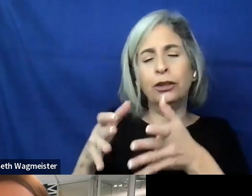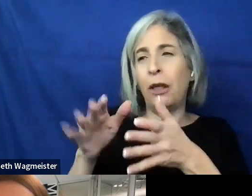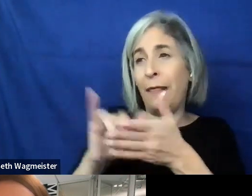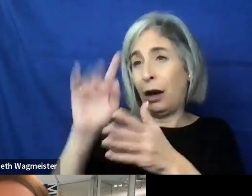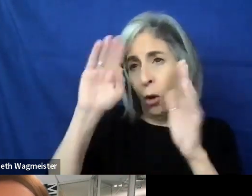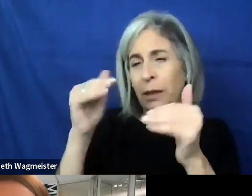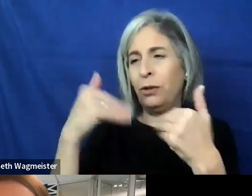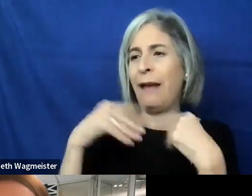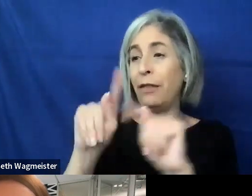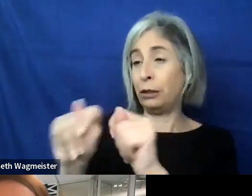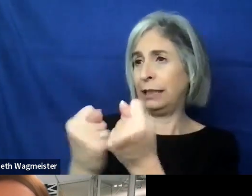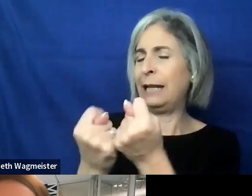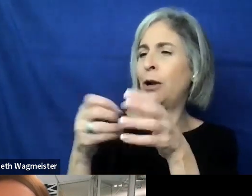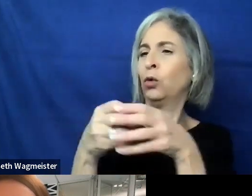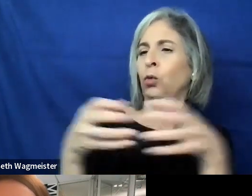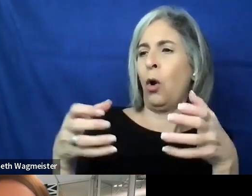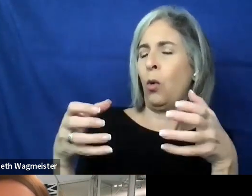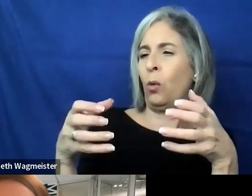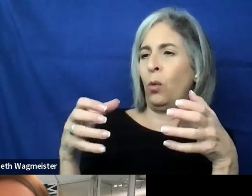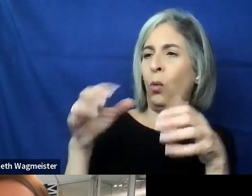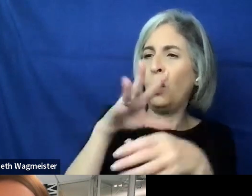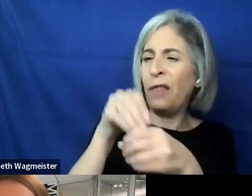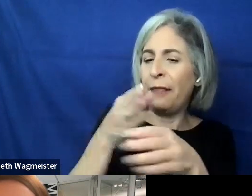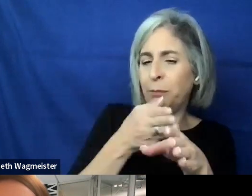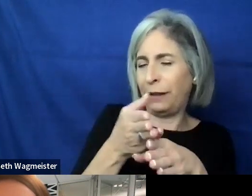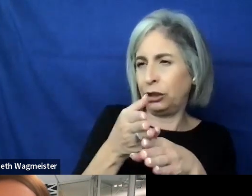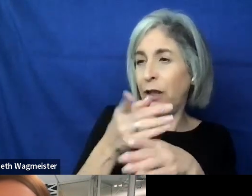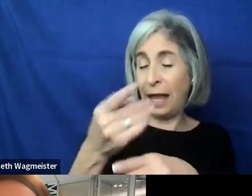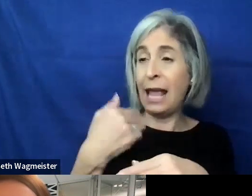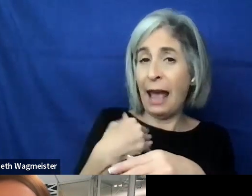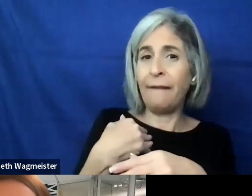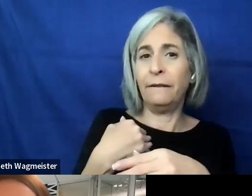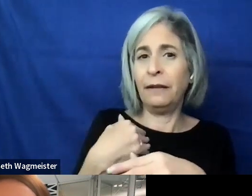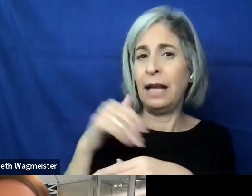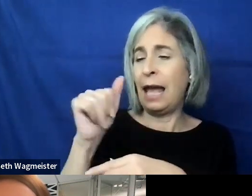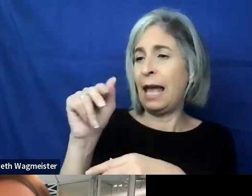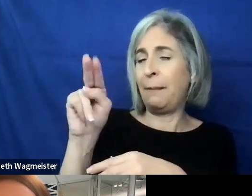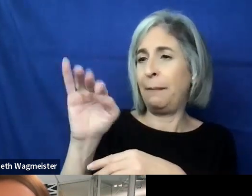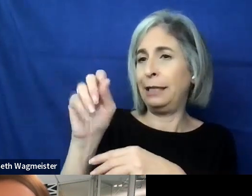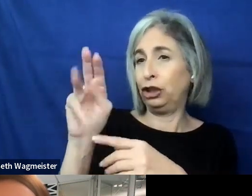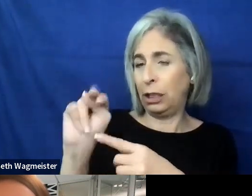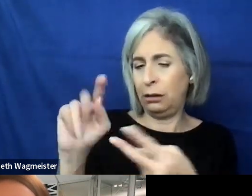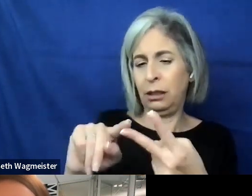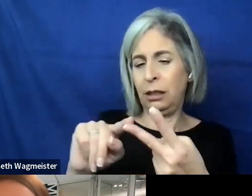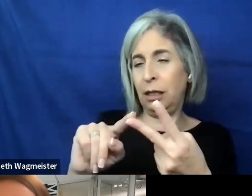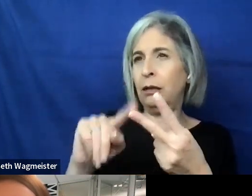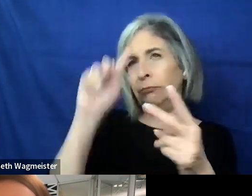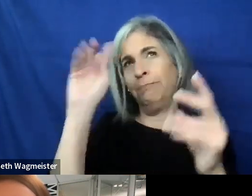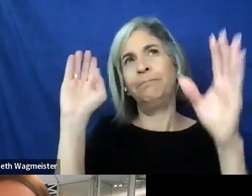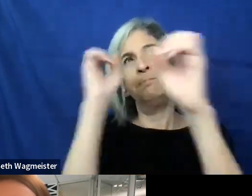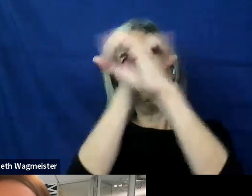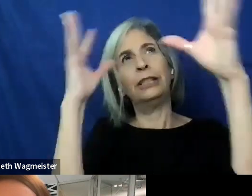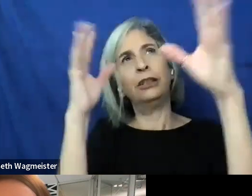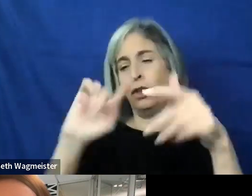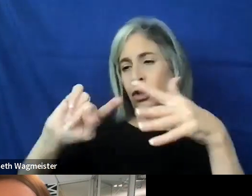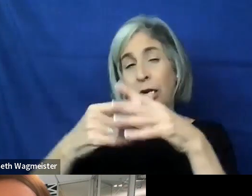grow in this arena? So they have an, they have an admission, they have an initiative, they are beginning to do the